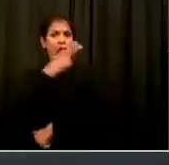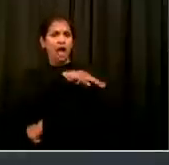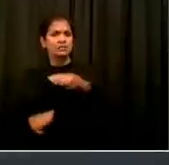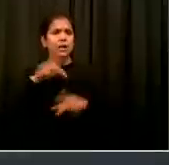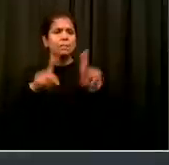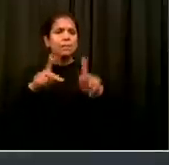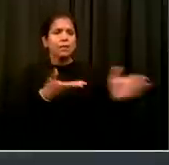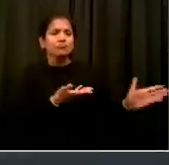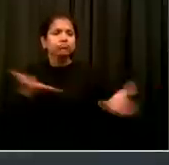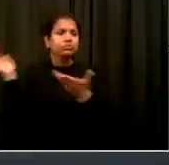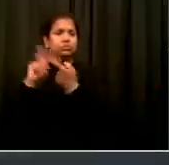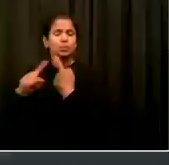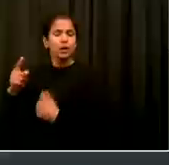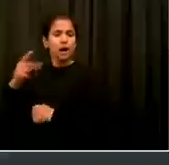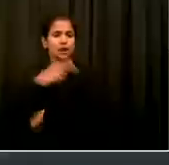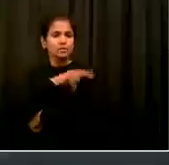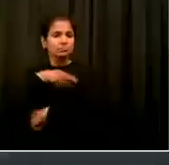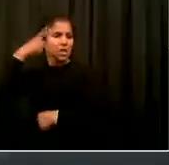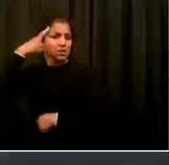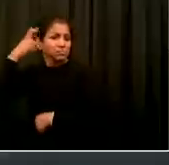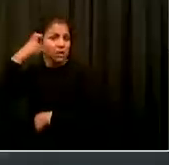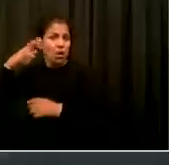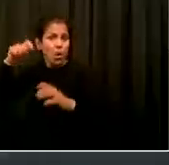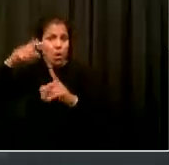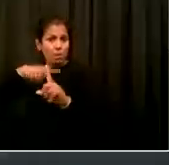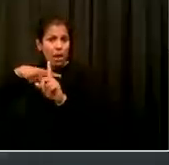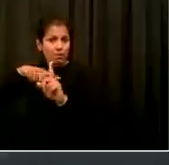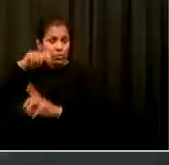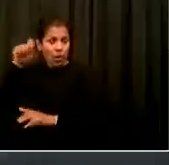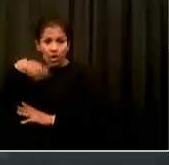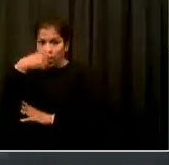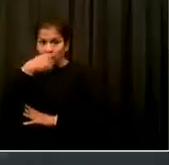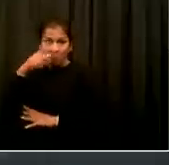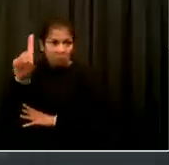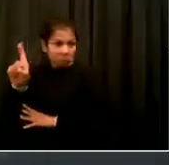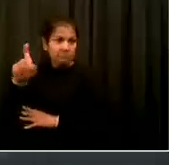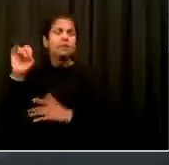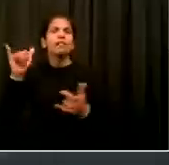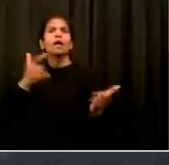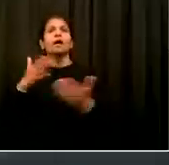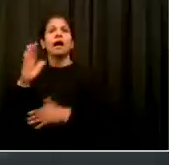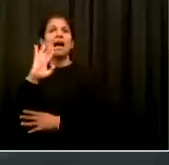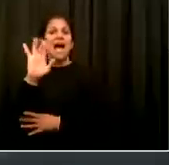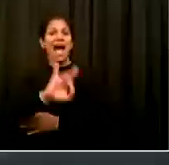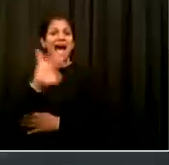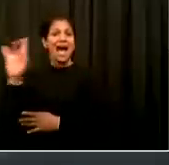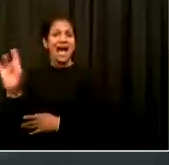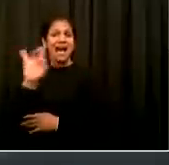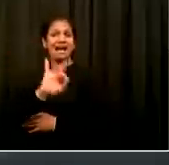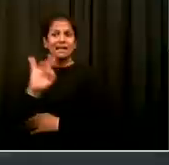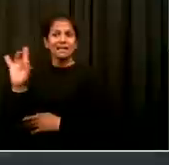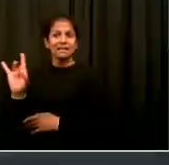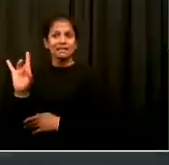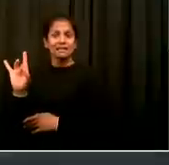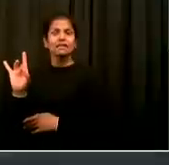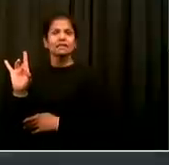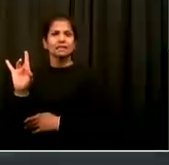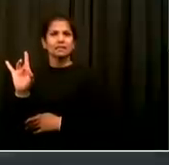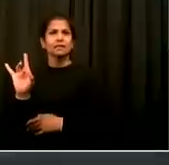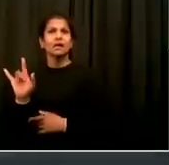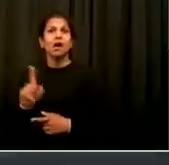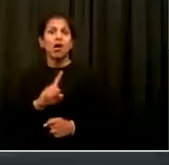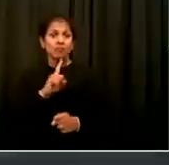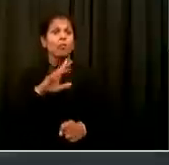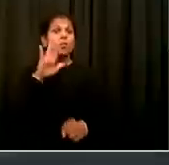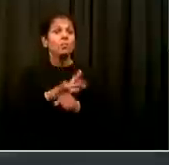hospitals for suspected COVID-19. The threshold is 200 patients. Today's report, 88 patients. And a confirmed positivity level for COVID